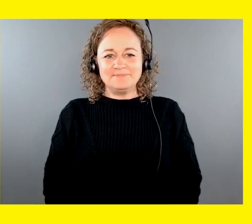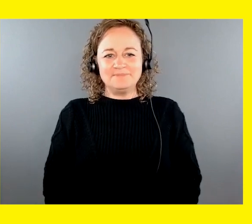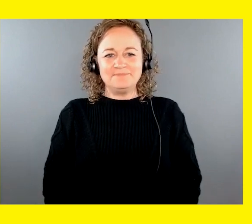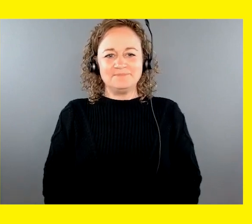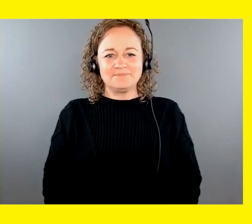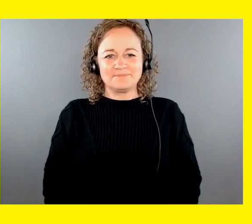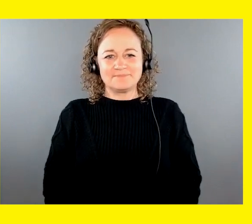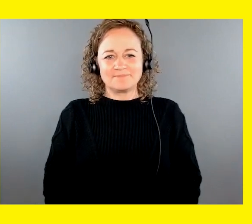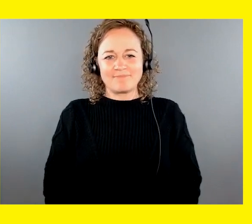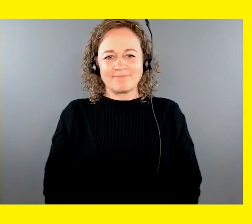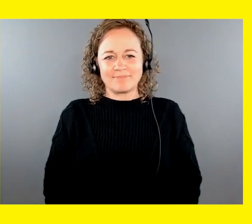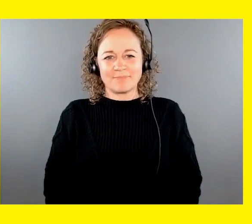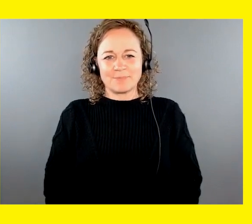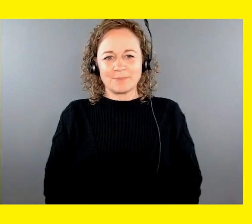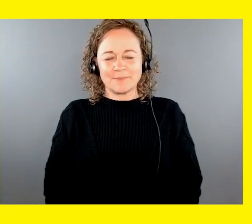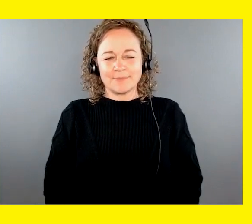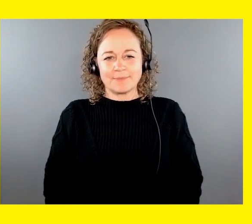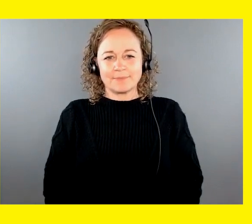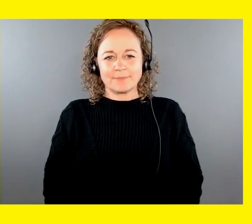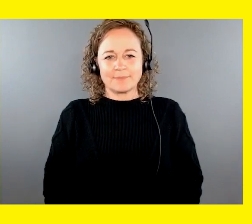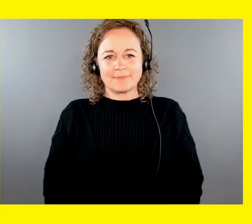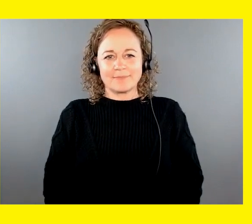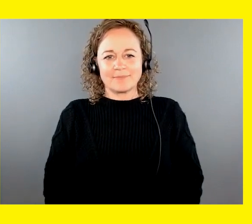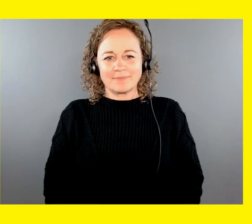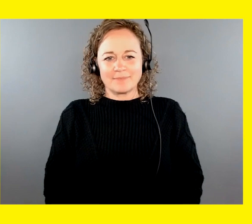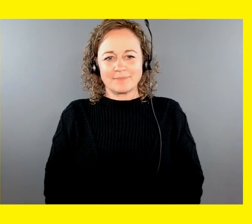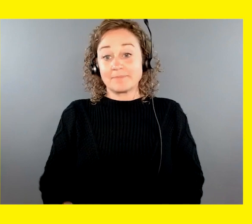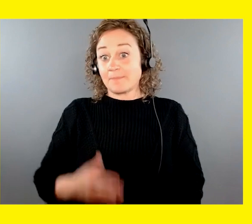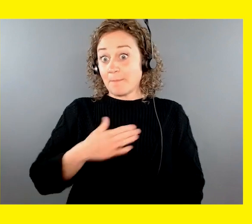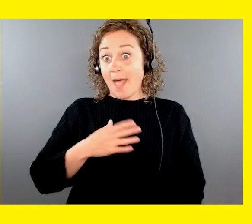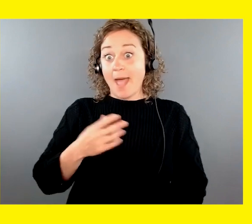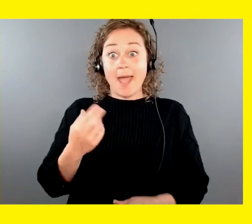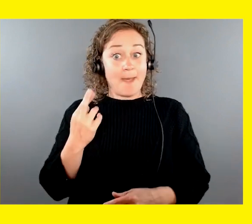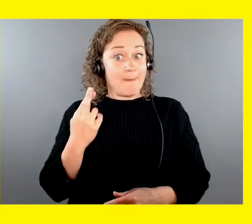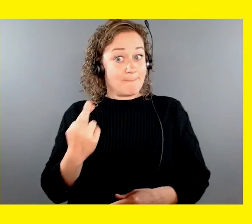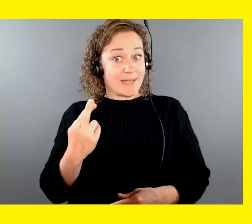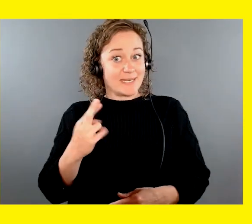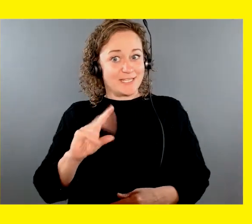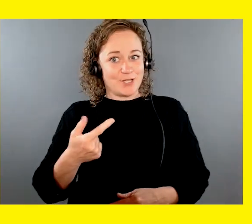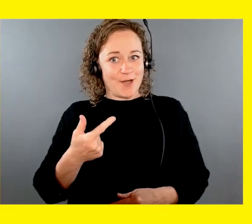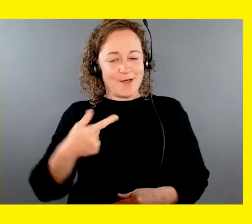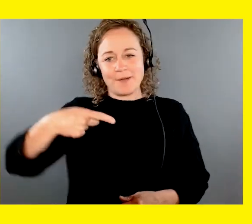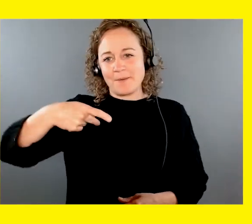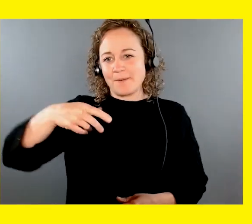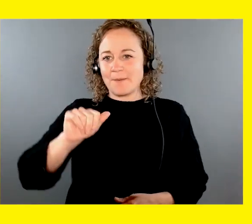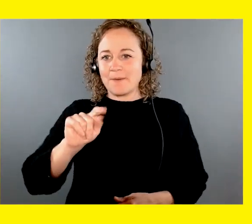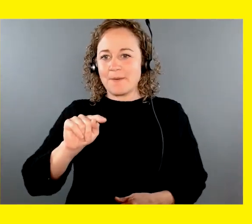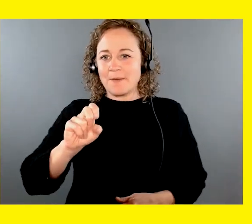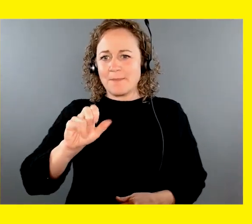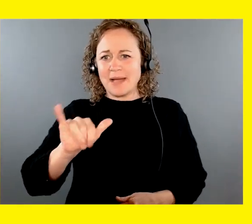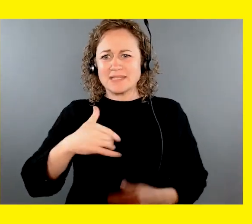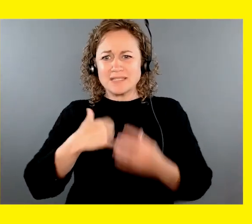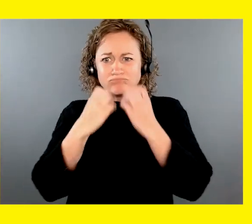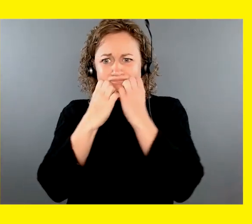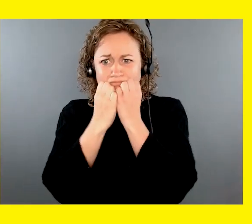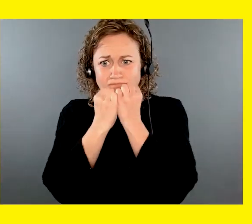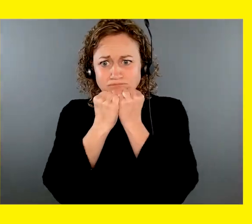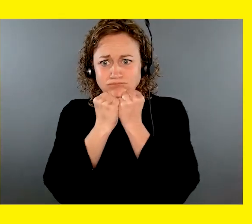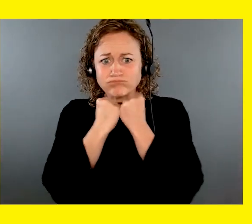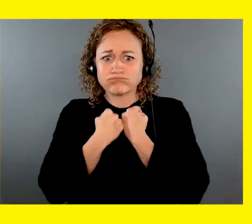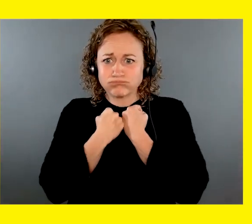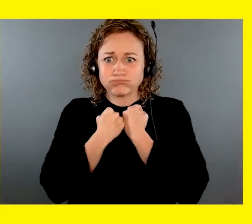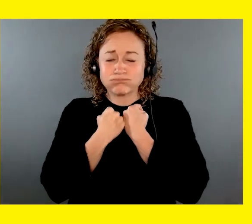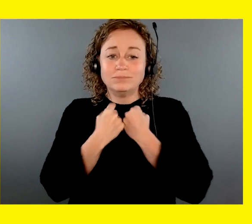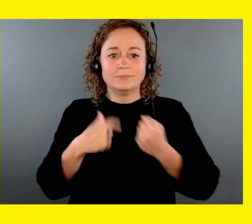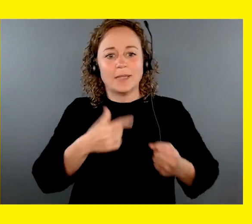Ezra gives Patsy a treat and pets her head. And this is my buddy dog, Patsy. And she means so much to me. And I'm so